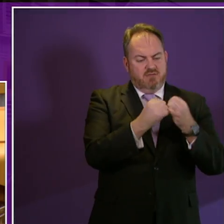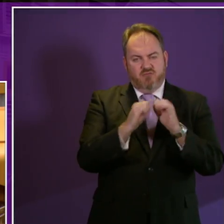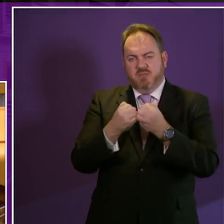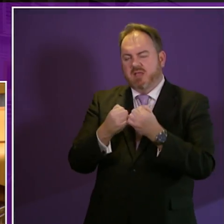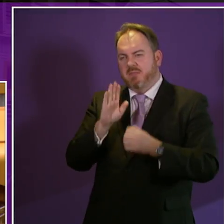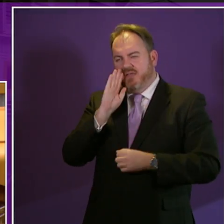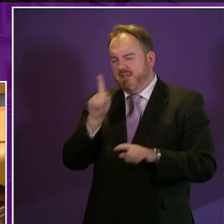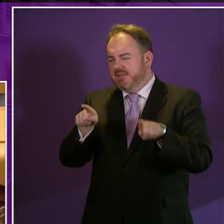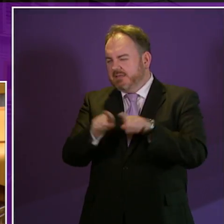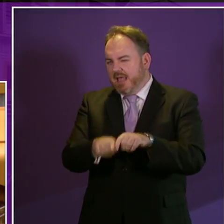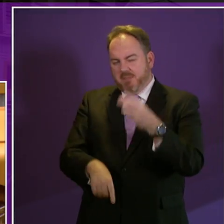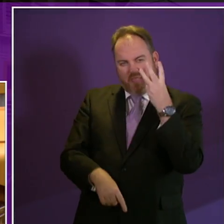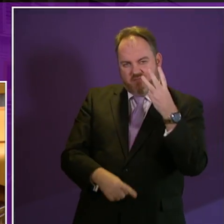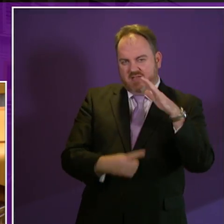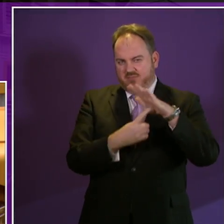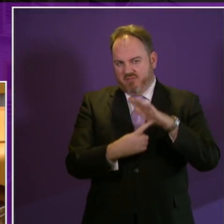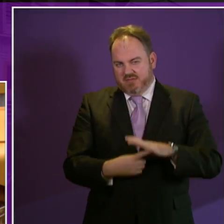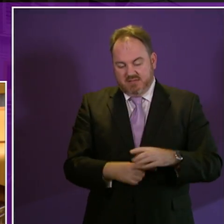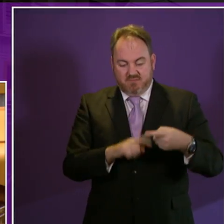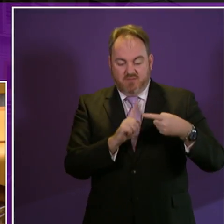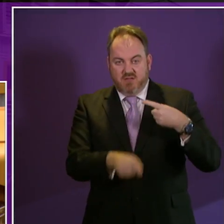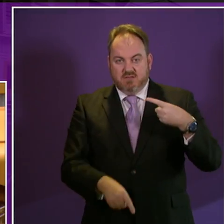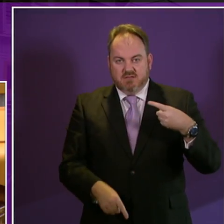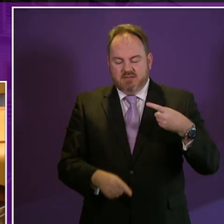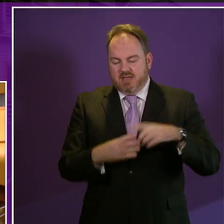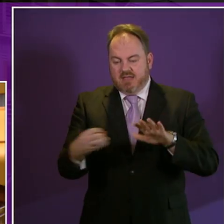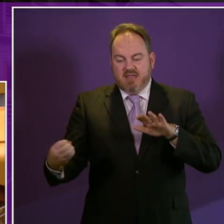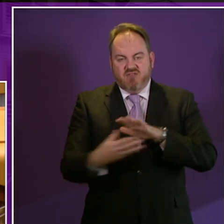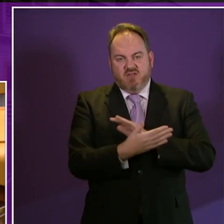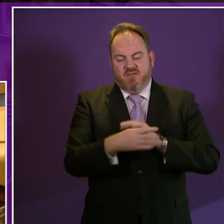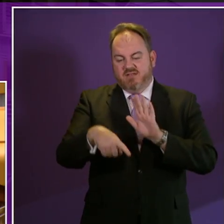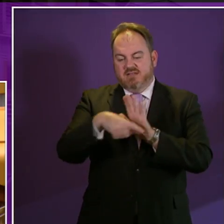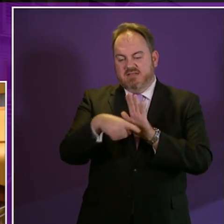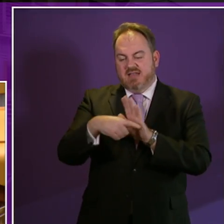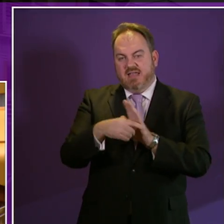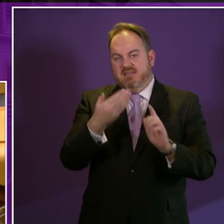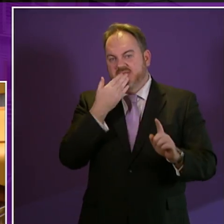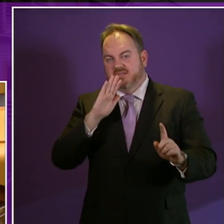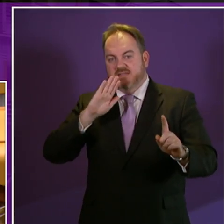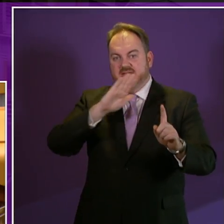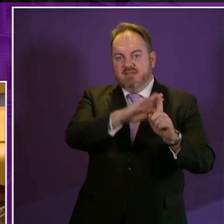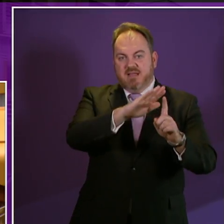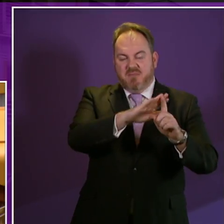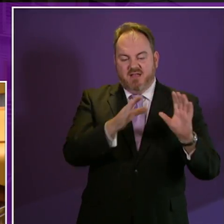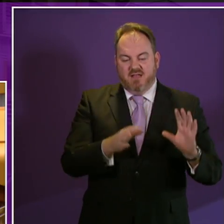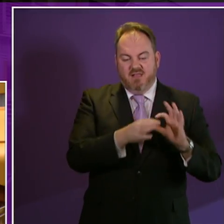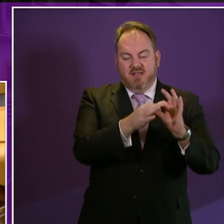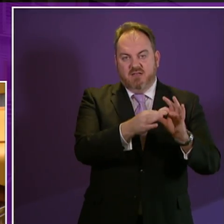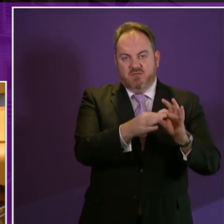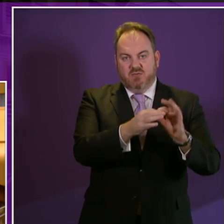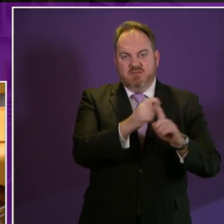priorities. Firstly, removing the stigma associated with disability. Secondly, preventing